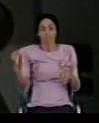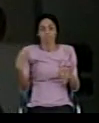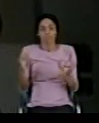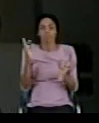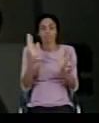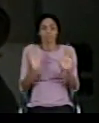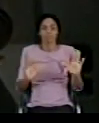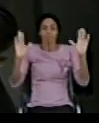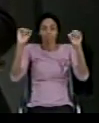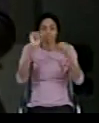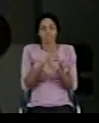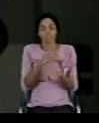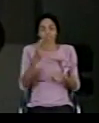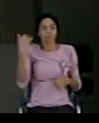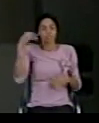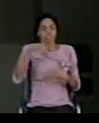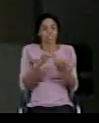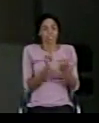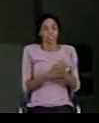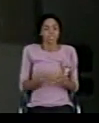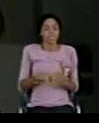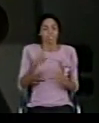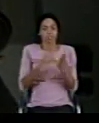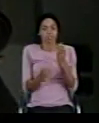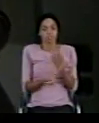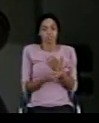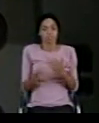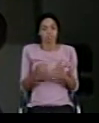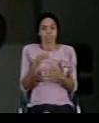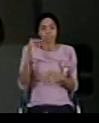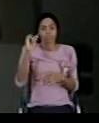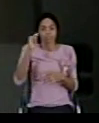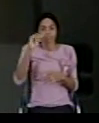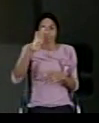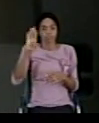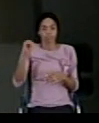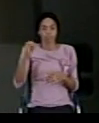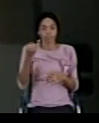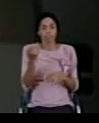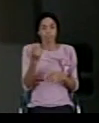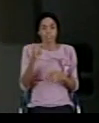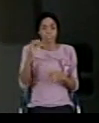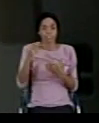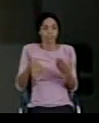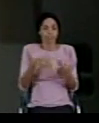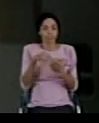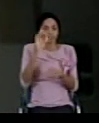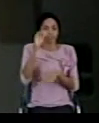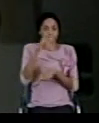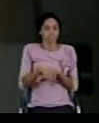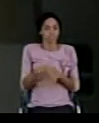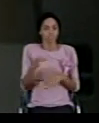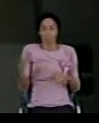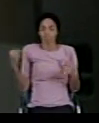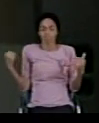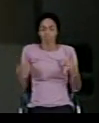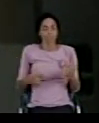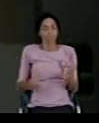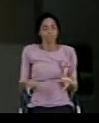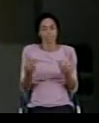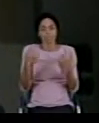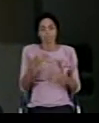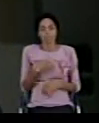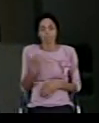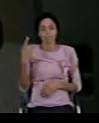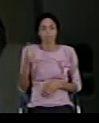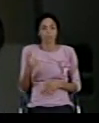was in that program. At first, I was in Abuja. And at the middle of the night, the pain came up. And